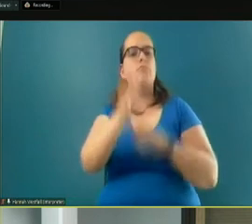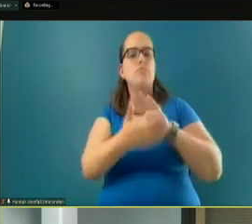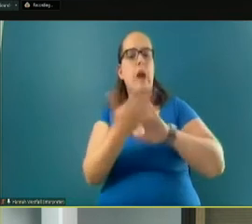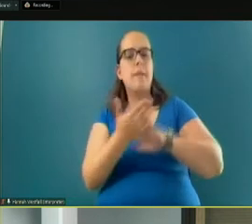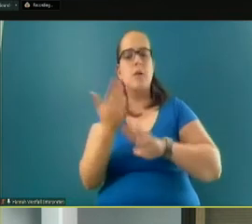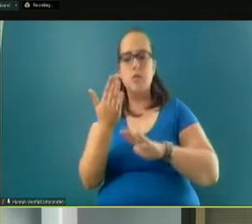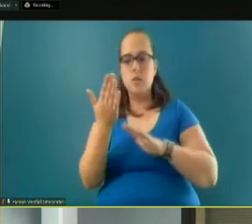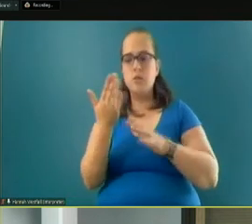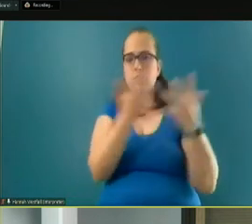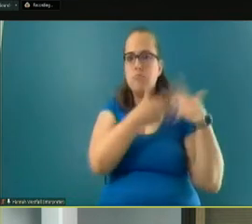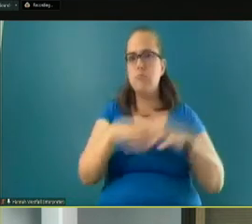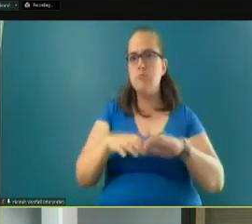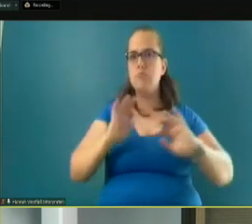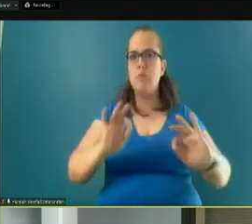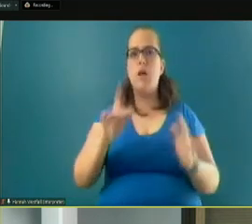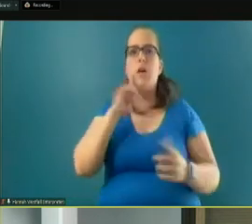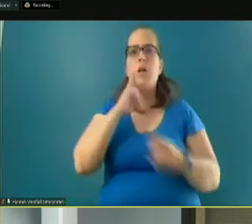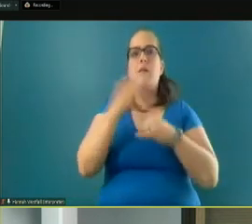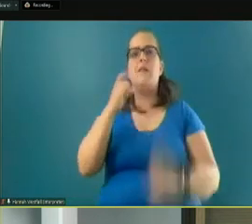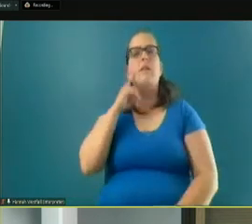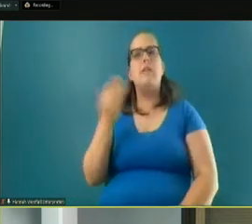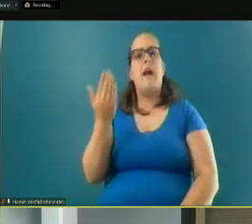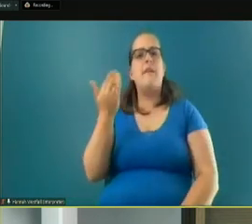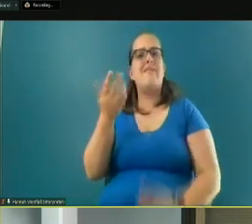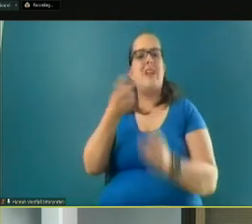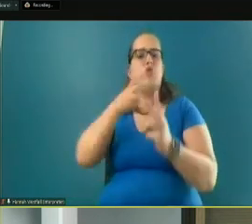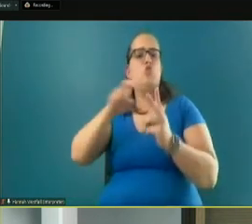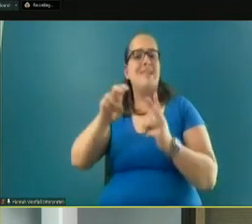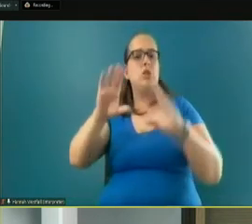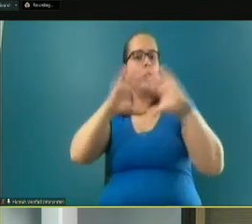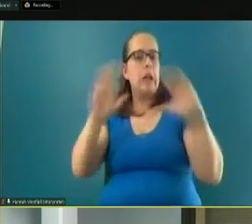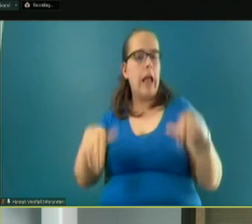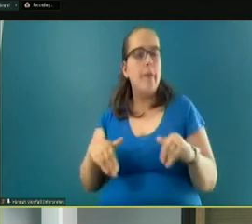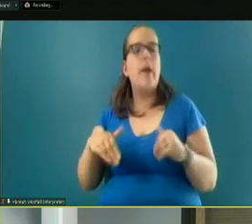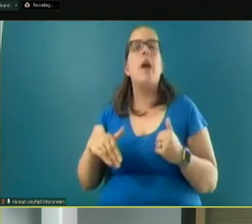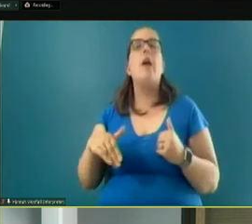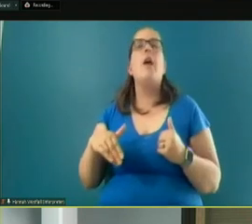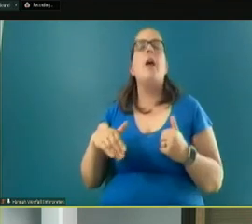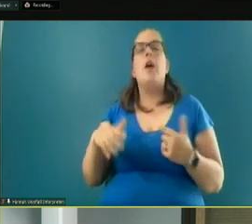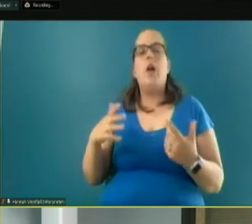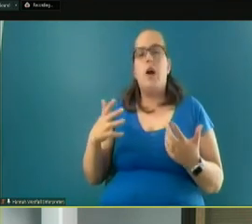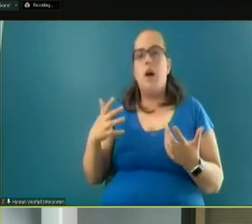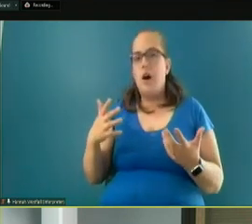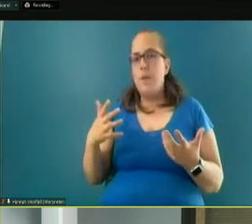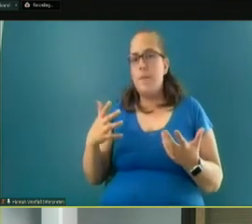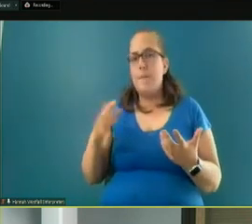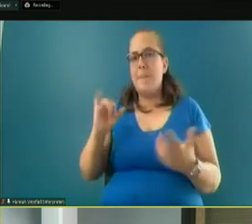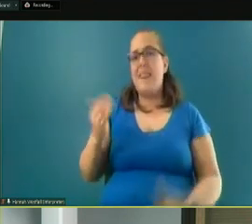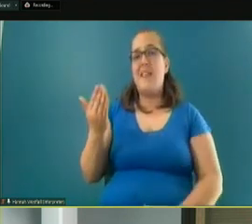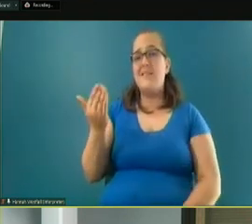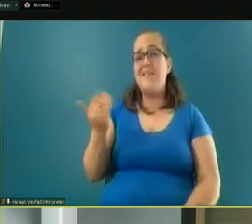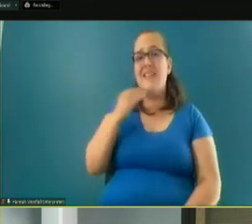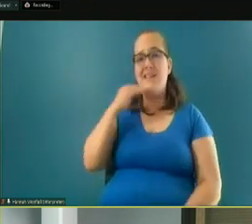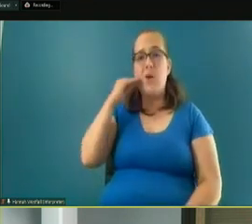I think it's at this point, I think it's 15 transitional housing, but that's 15 homes